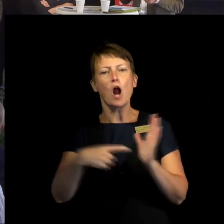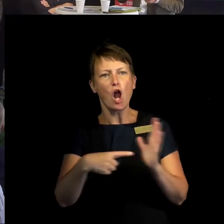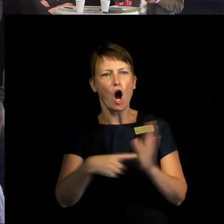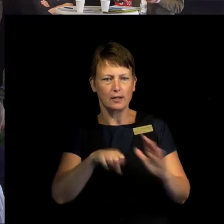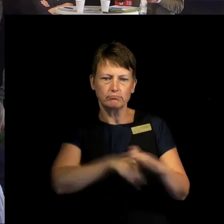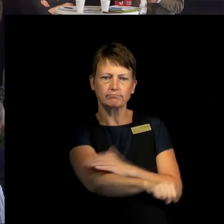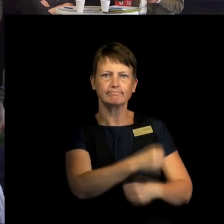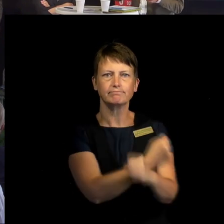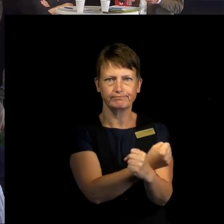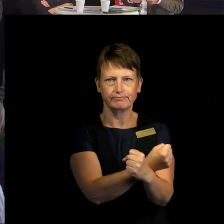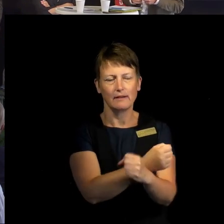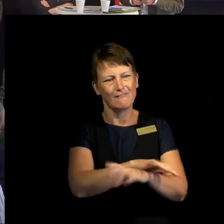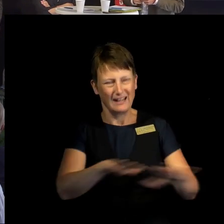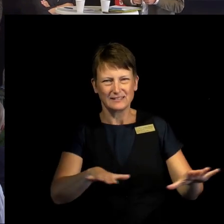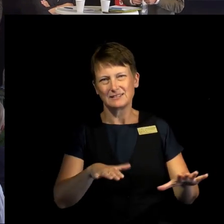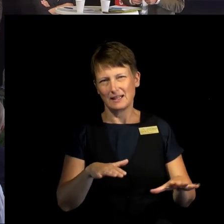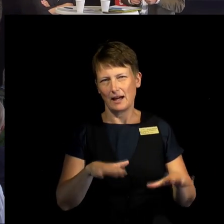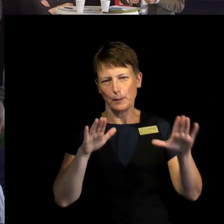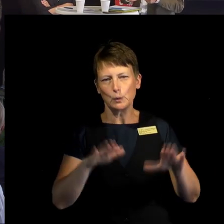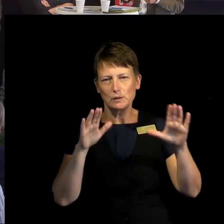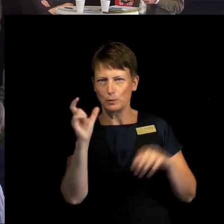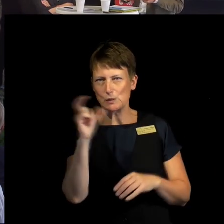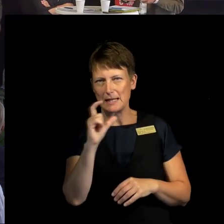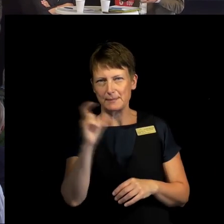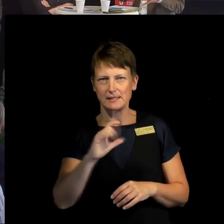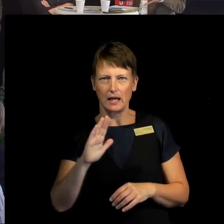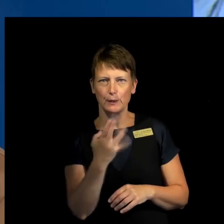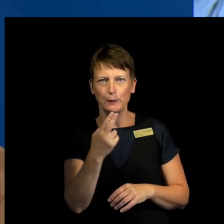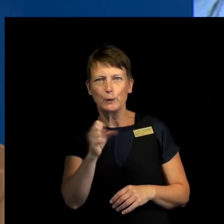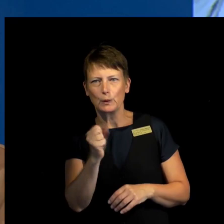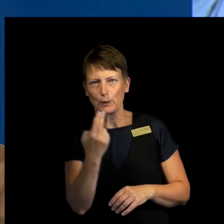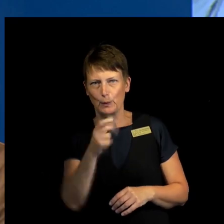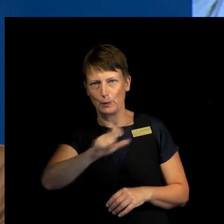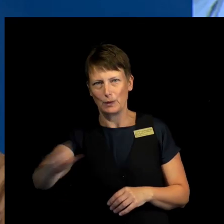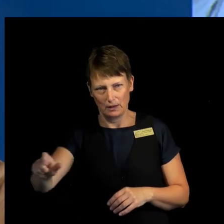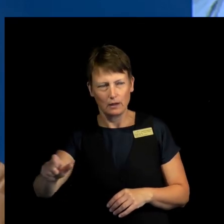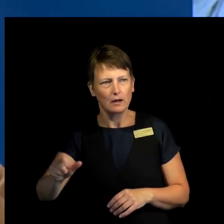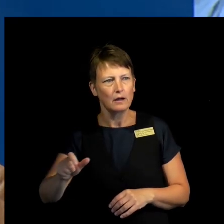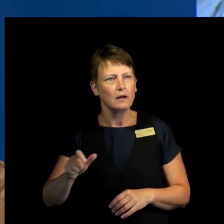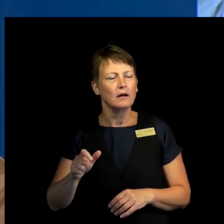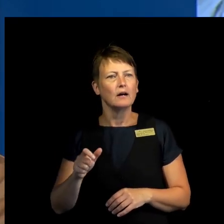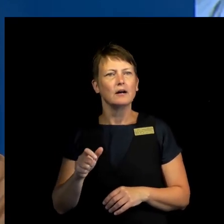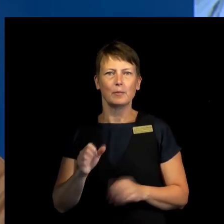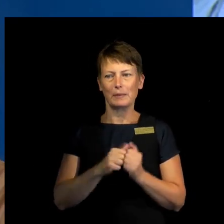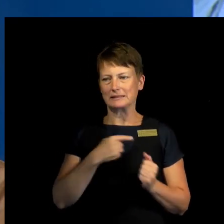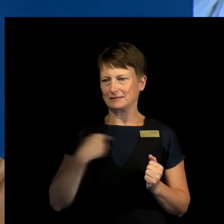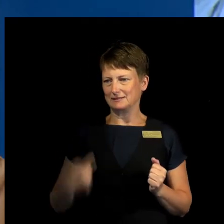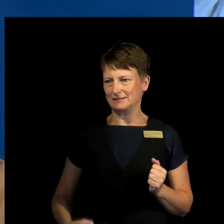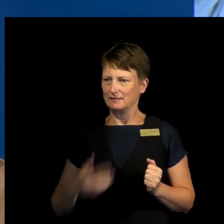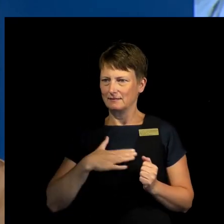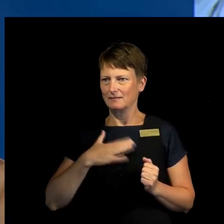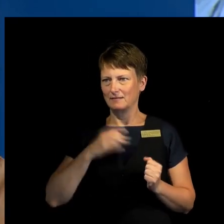mostly Muslim Uyghurs. And the efforts that China is making to rectify this image or project